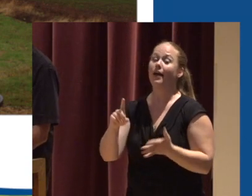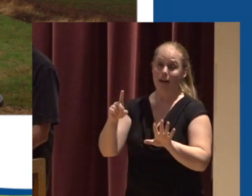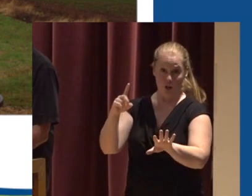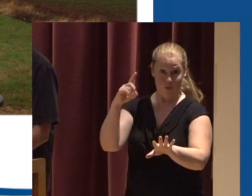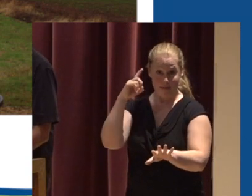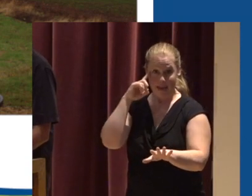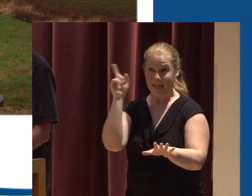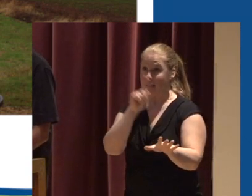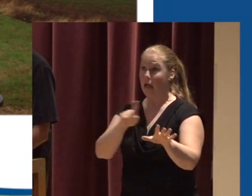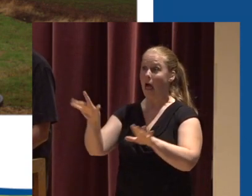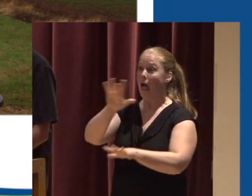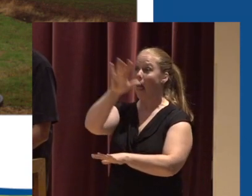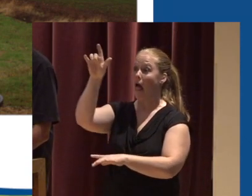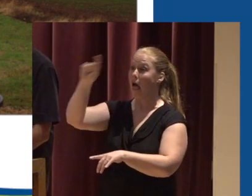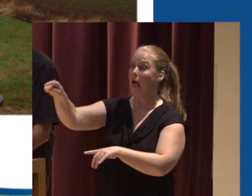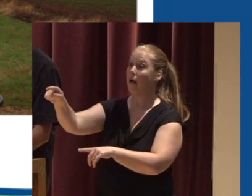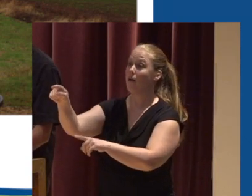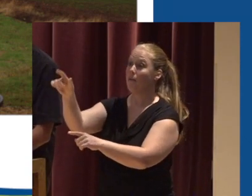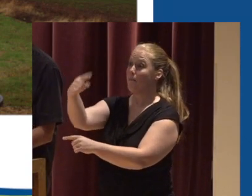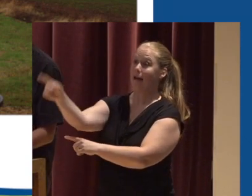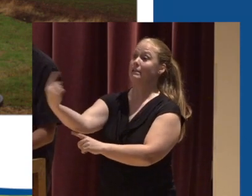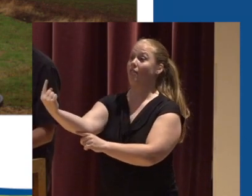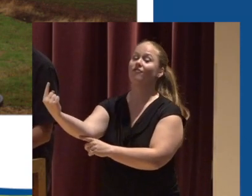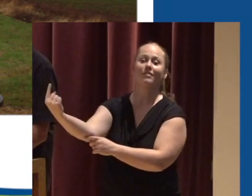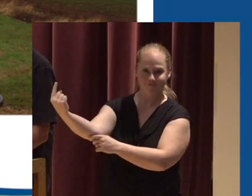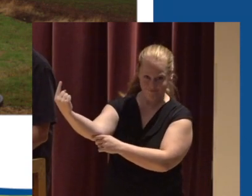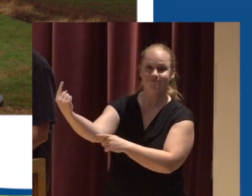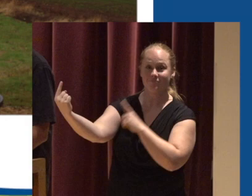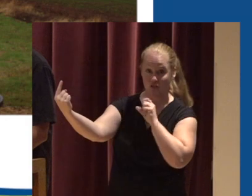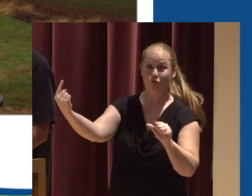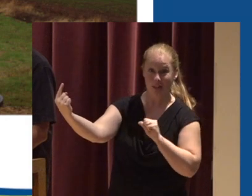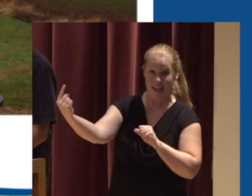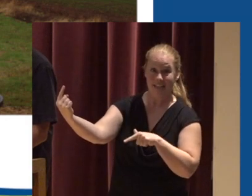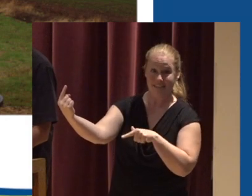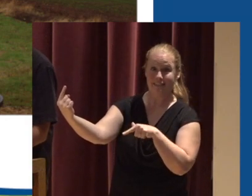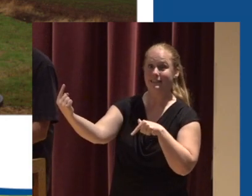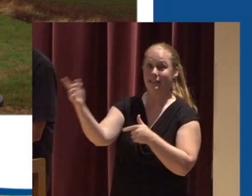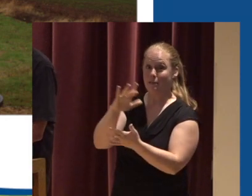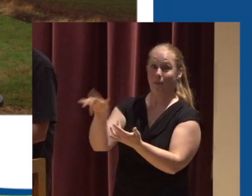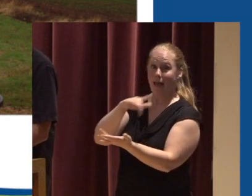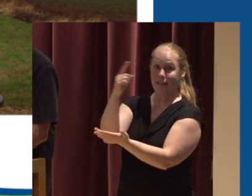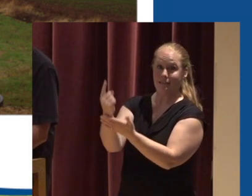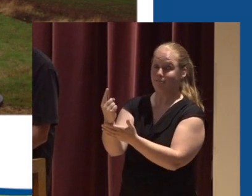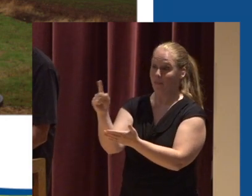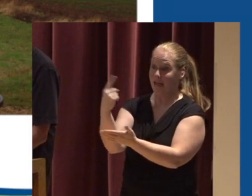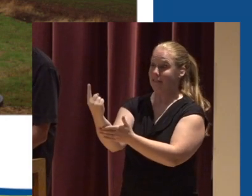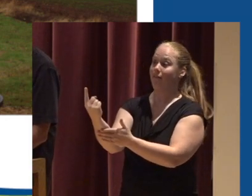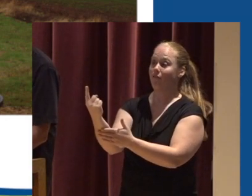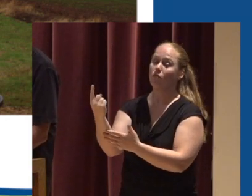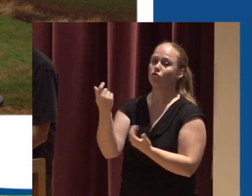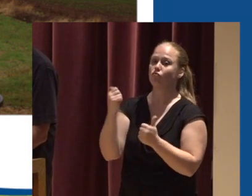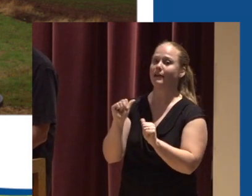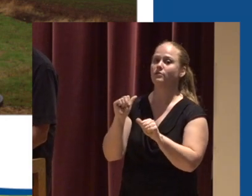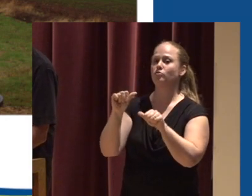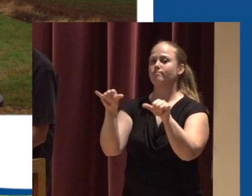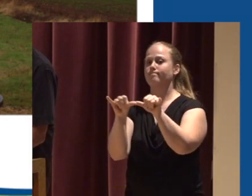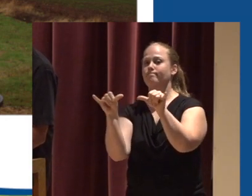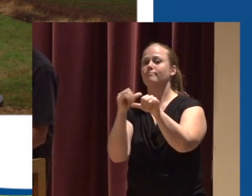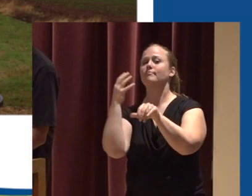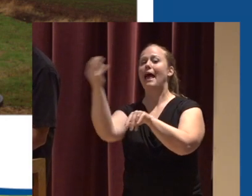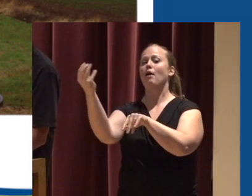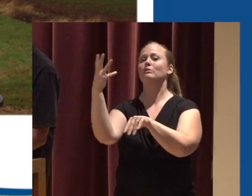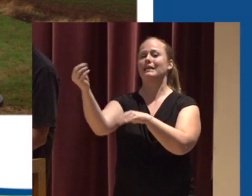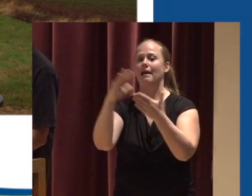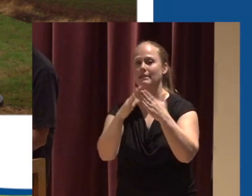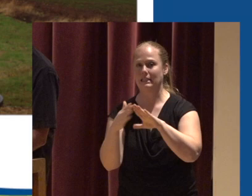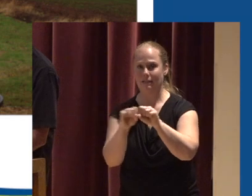nowhere And that's because it is And that's exactly where we want it Because we were trying to monitor basically well outside the city of Salem What's happening up